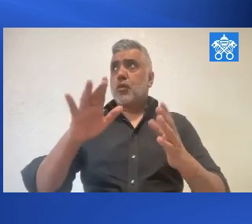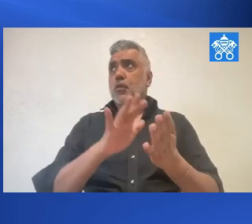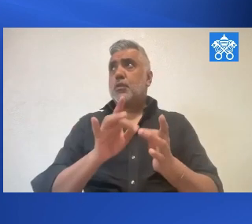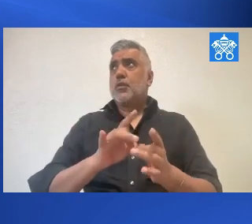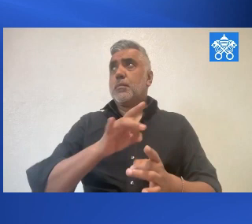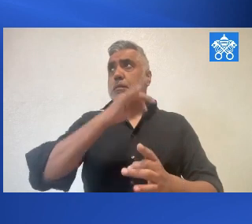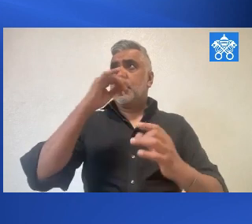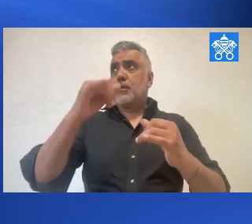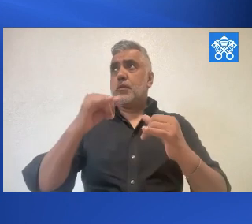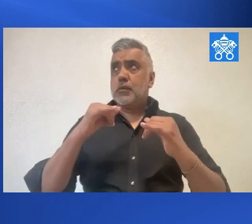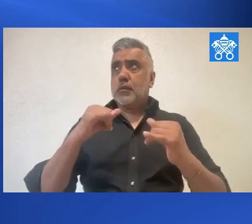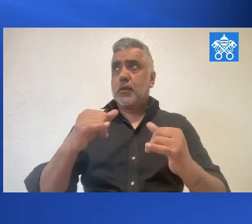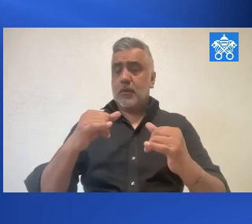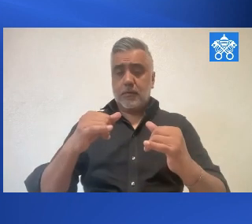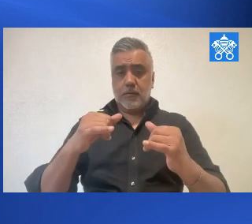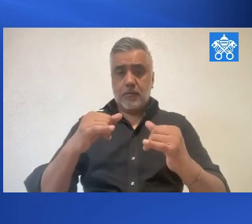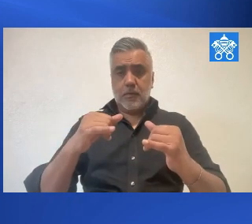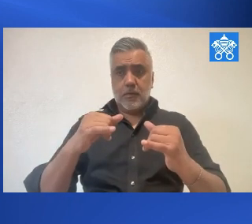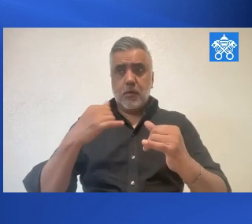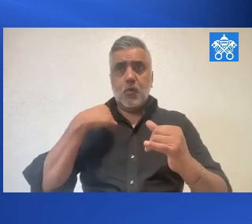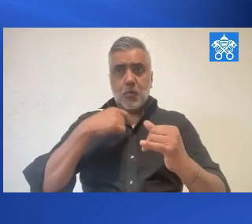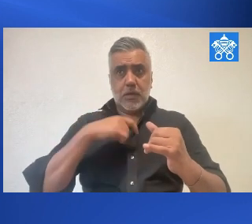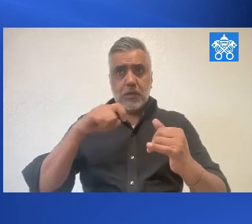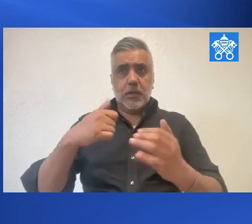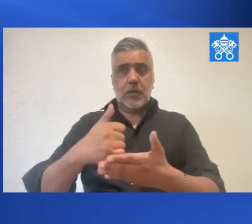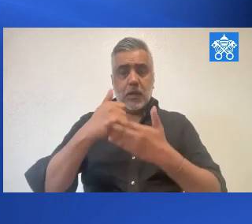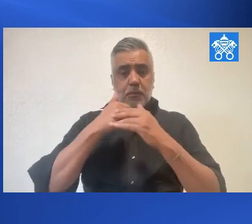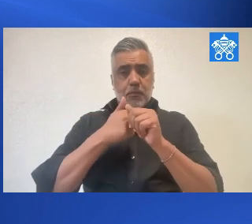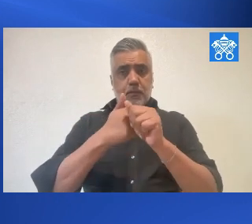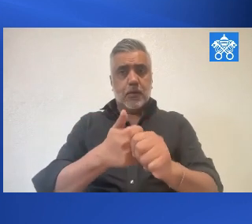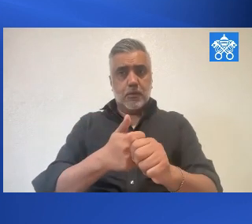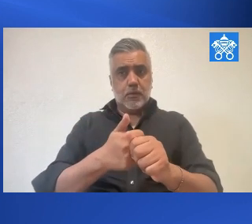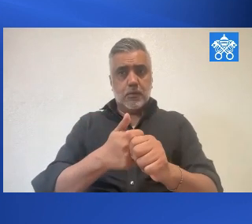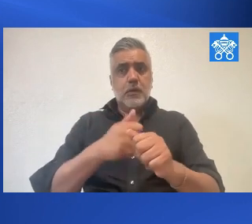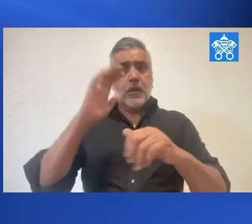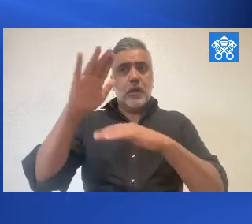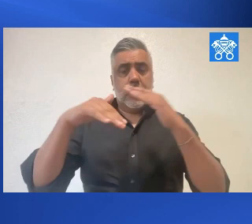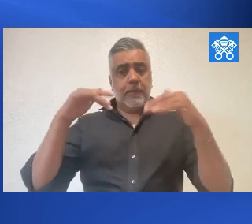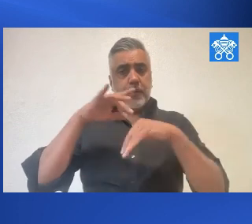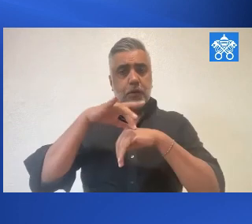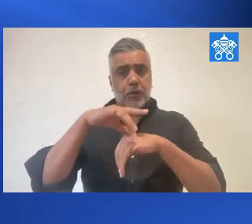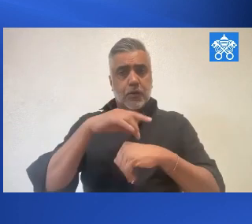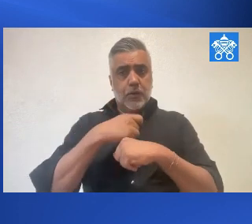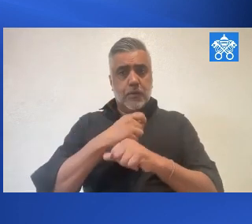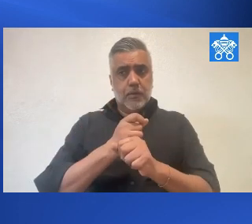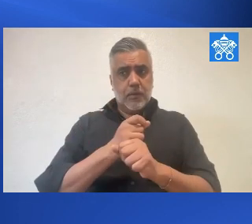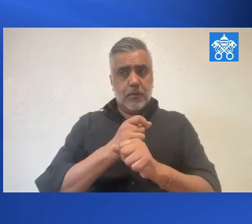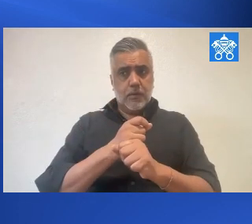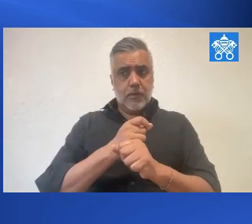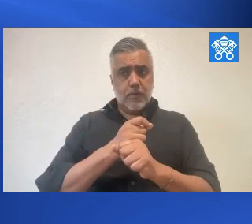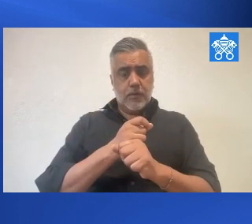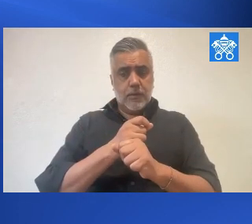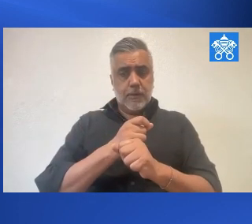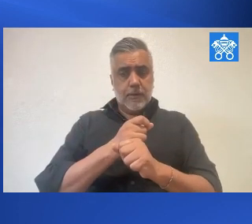Sin nome Domine Benedictum, ex hoc nunc etus quen seculum. Aiuterium nostrum, in nomine Domini. Qui